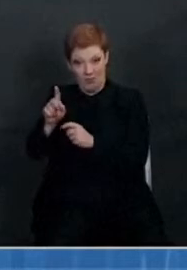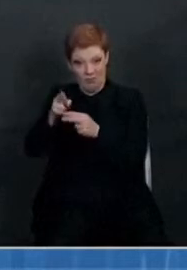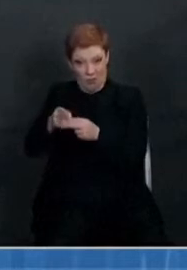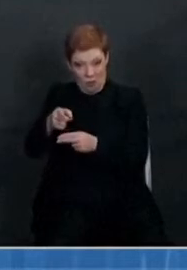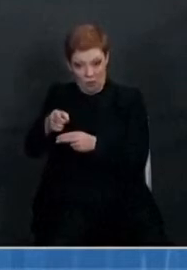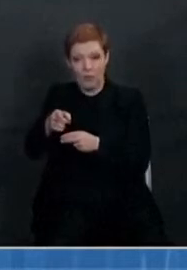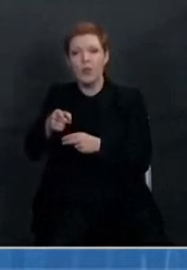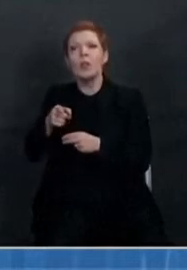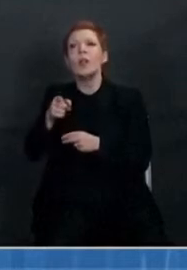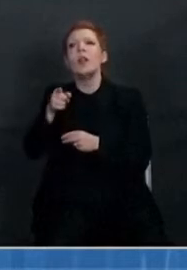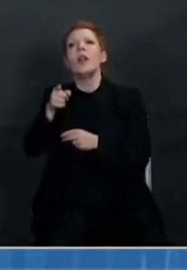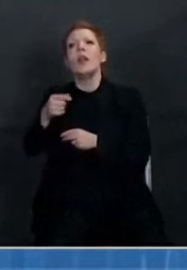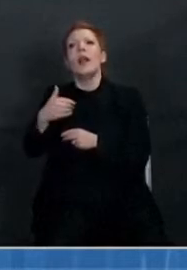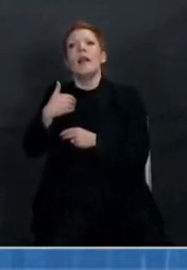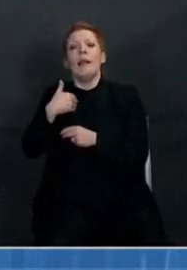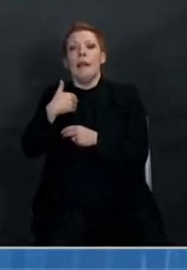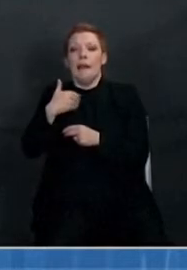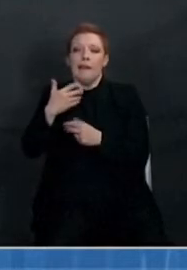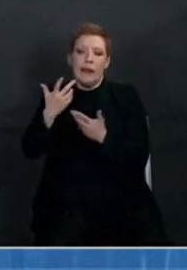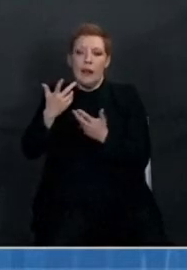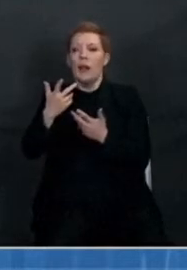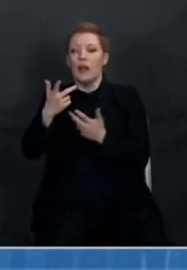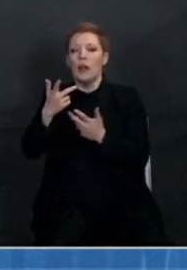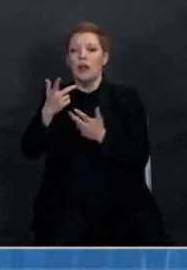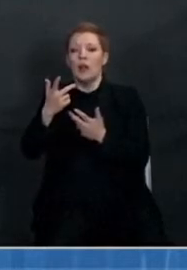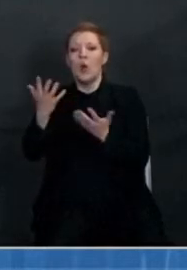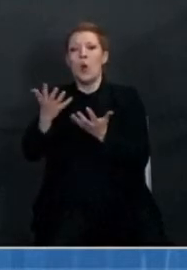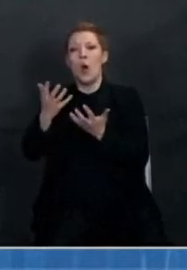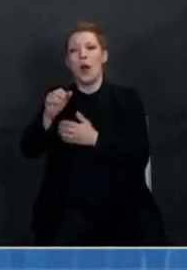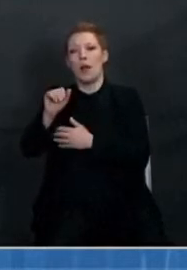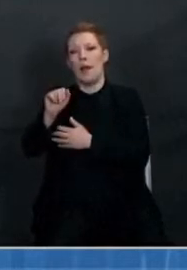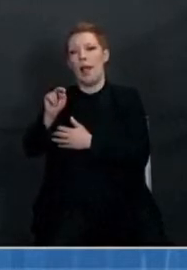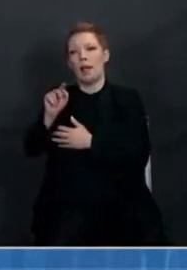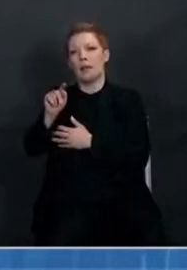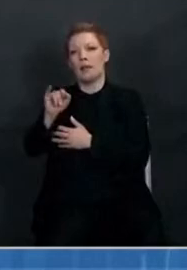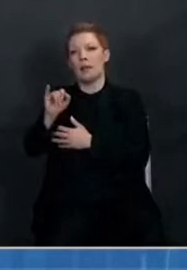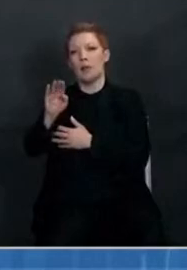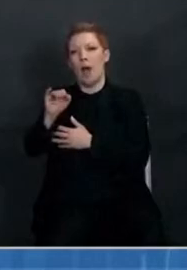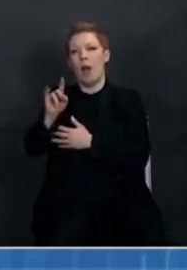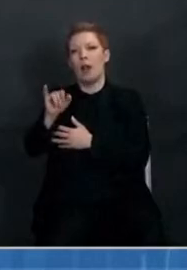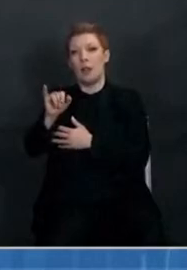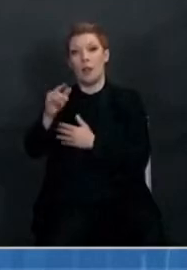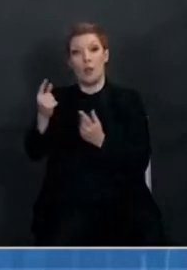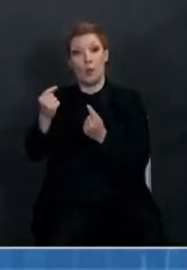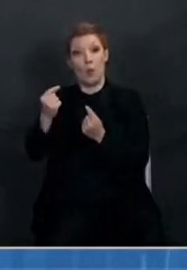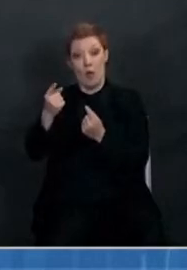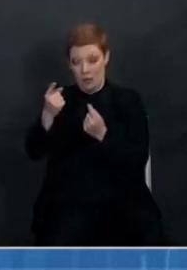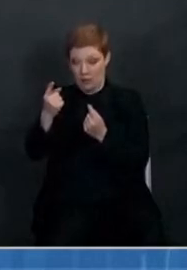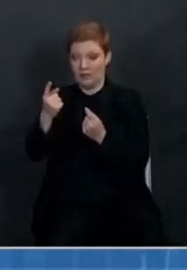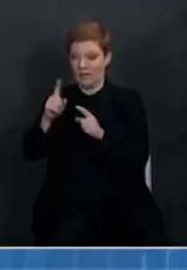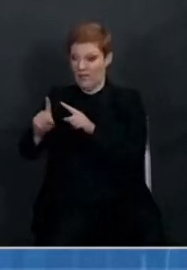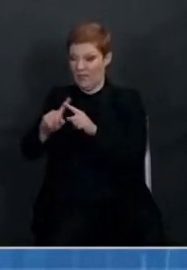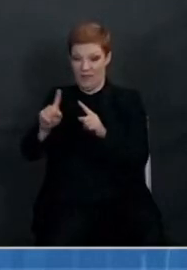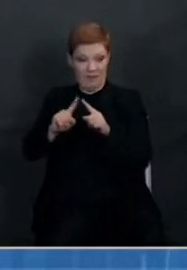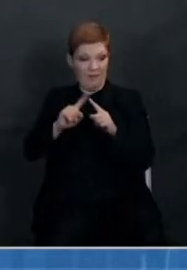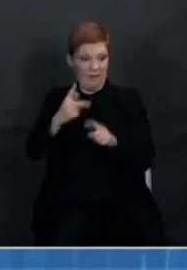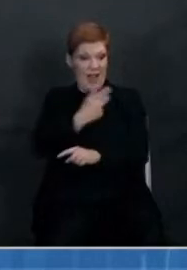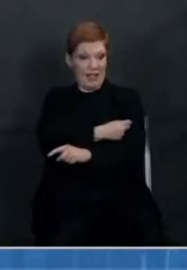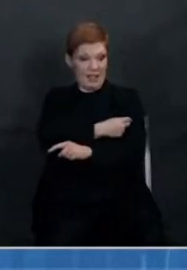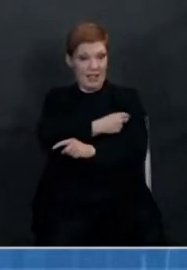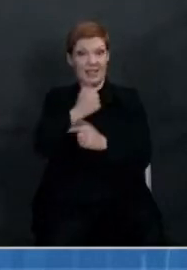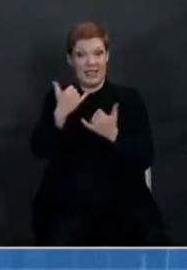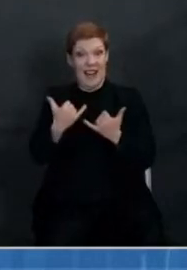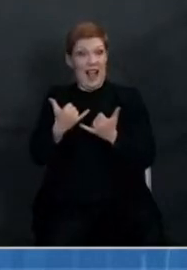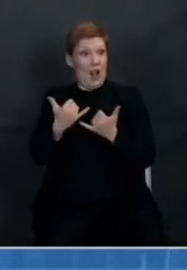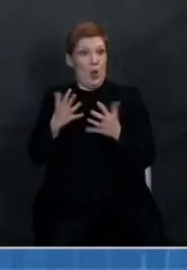in the efficacy of antibodies induced by various vaccines that are in use now. But it was still within